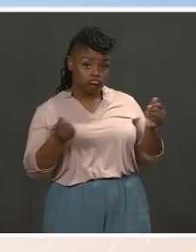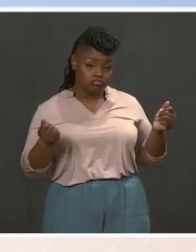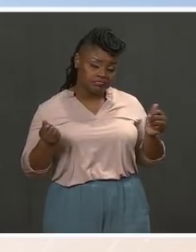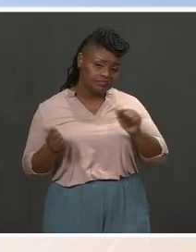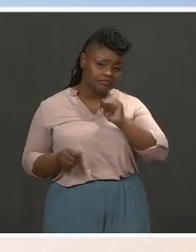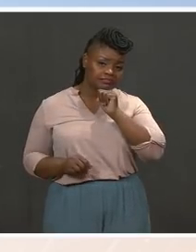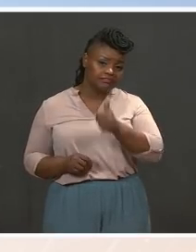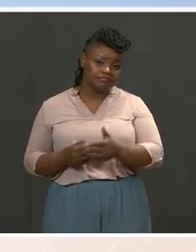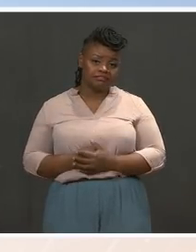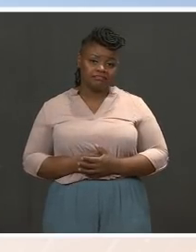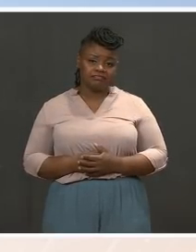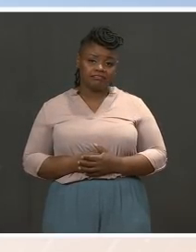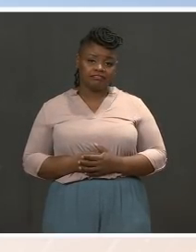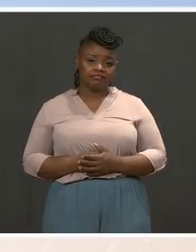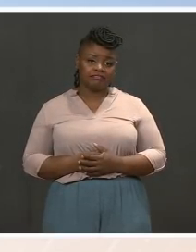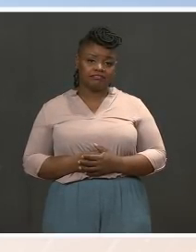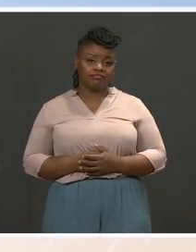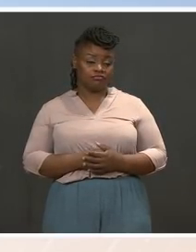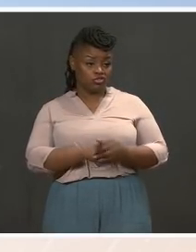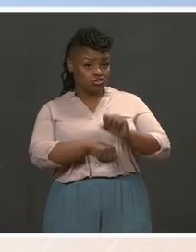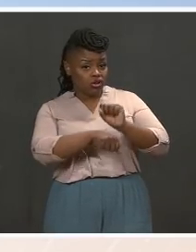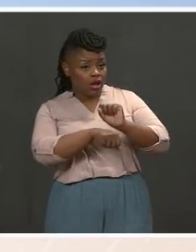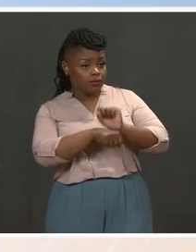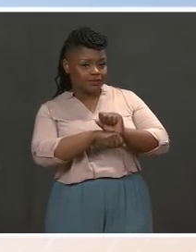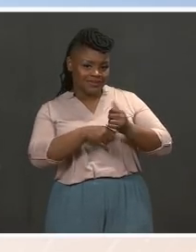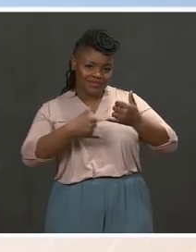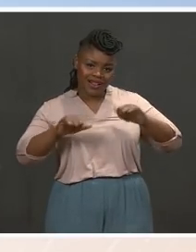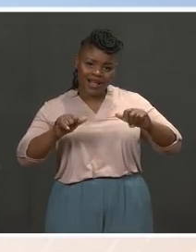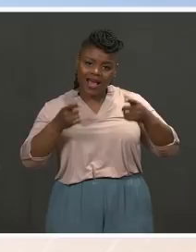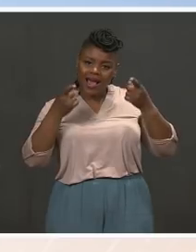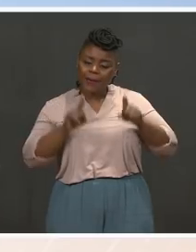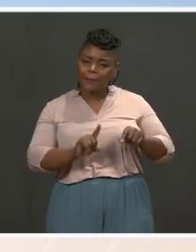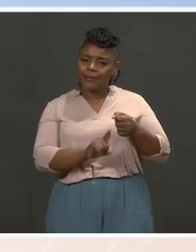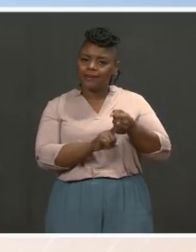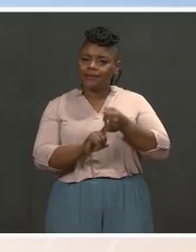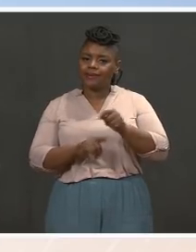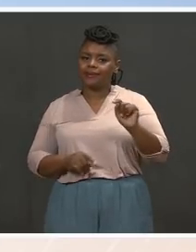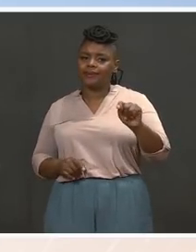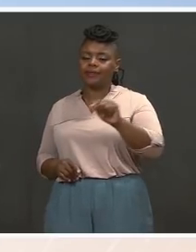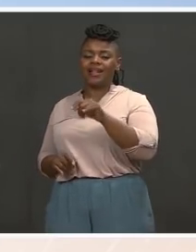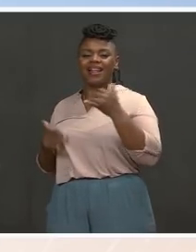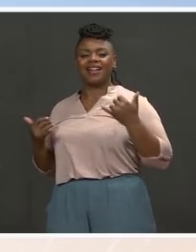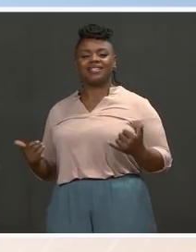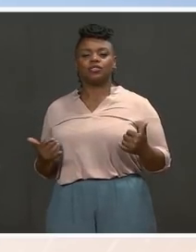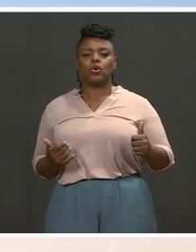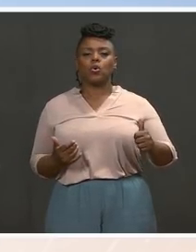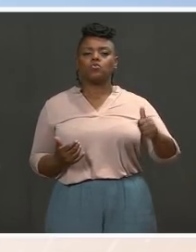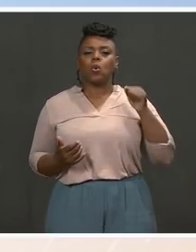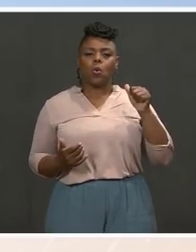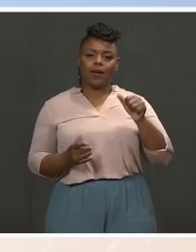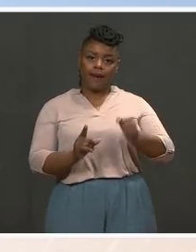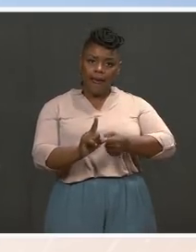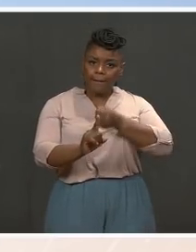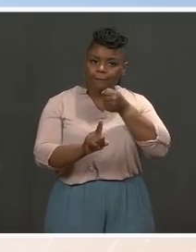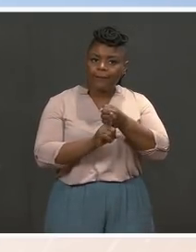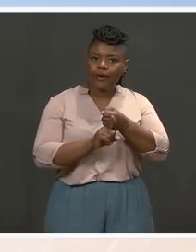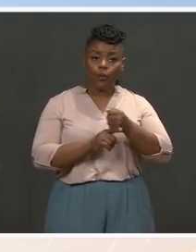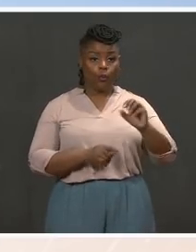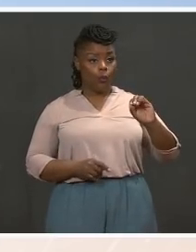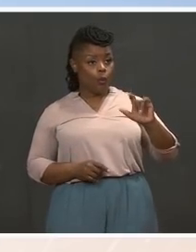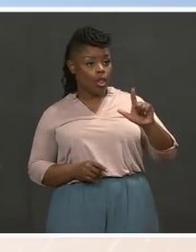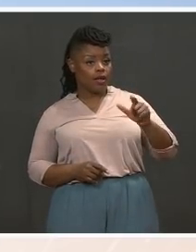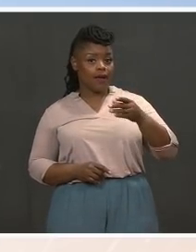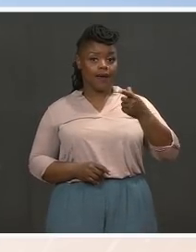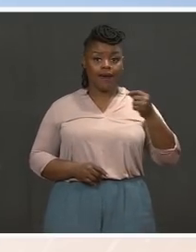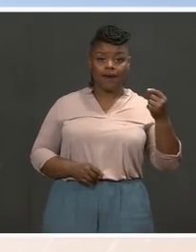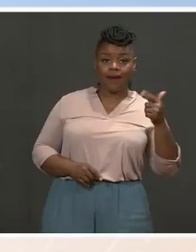flooded the oil markets with cheap federal leases. This will not affect oil and gas production or jobs for years to come. And what President Biden